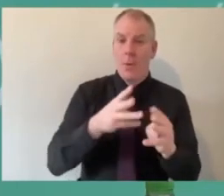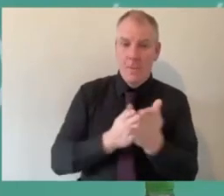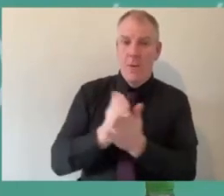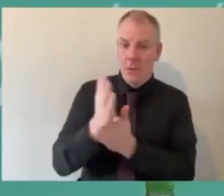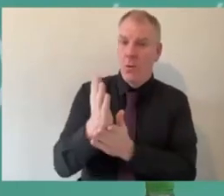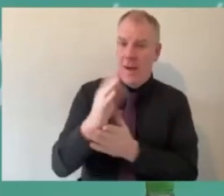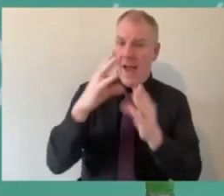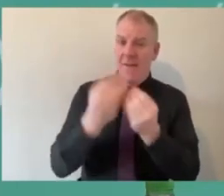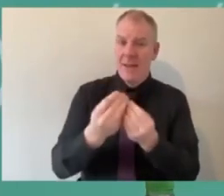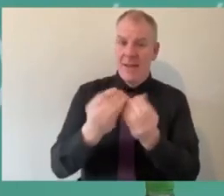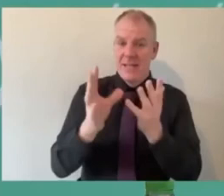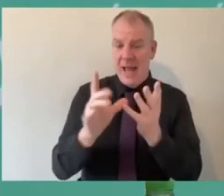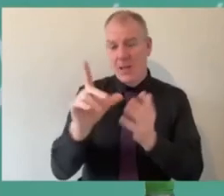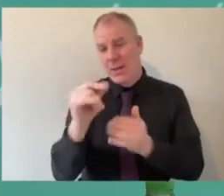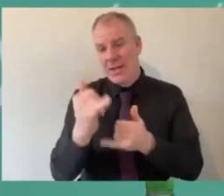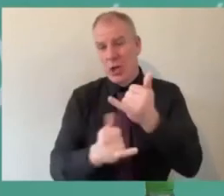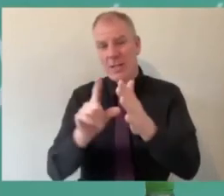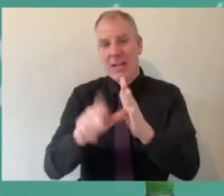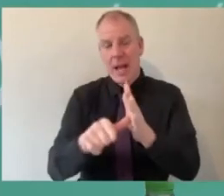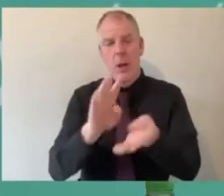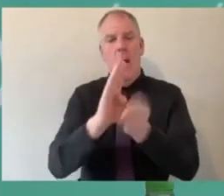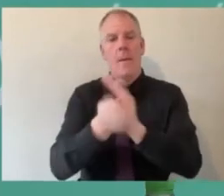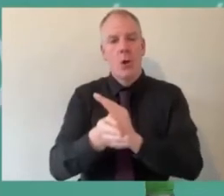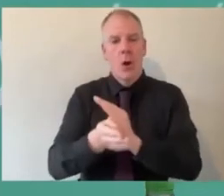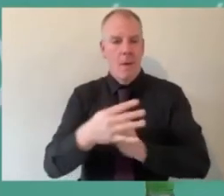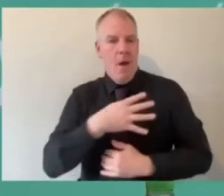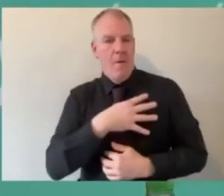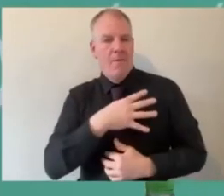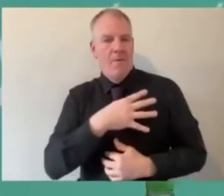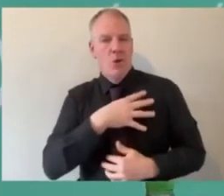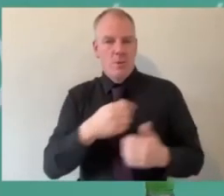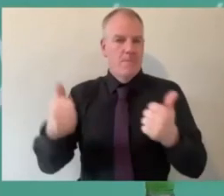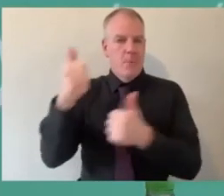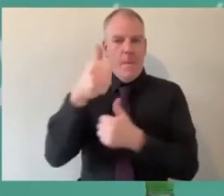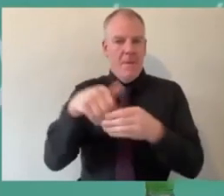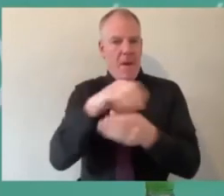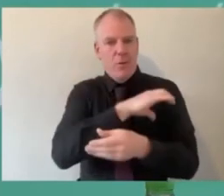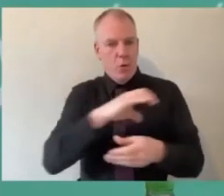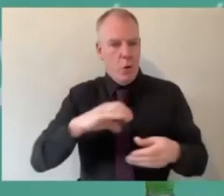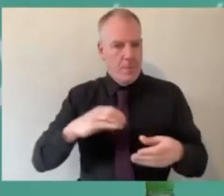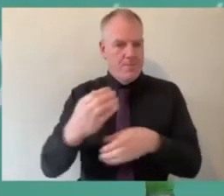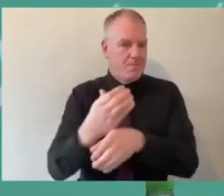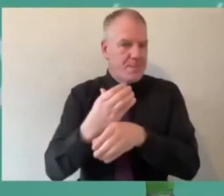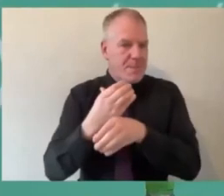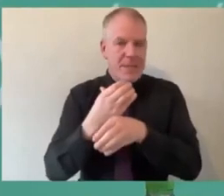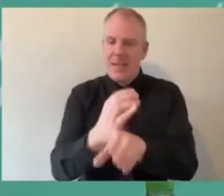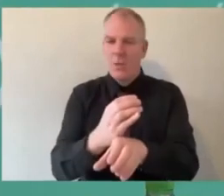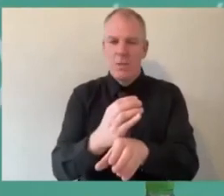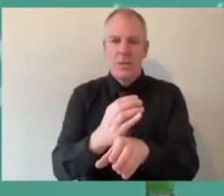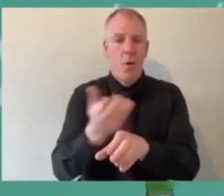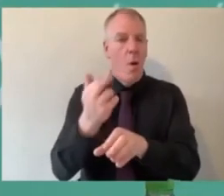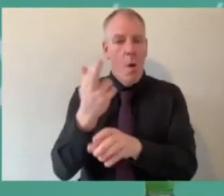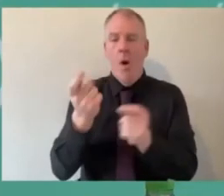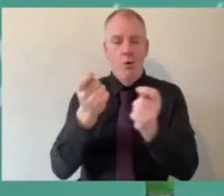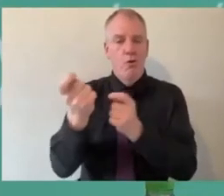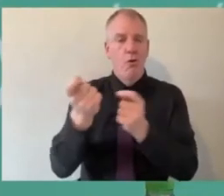you know 10 or 20 years time to probably be the officers and the top people within our clubs counties even at even in government body level